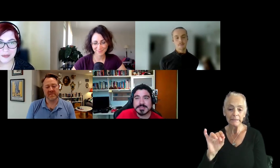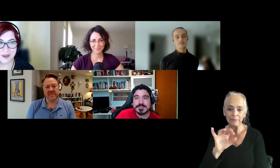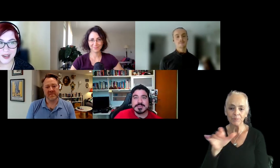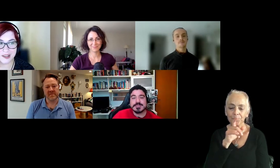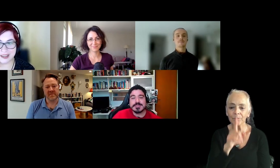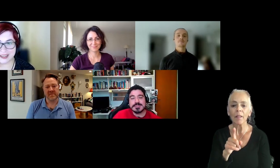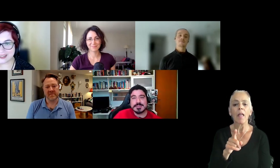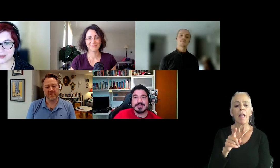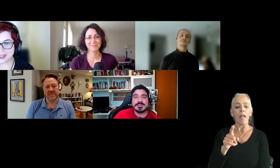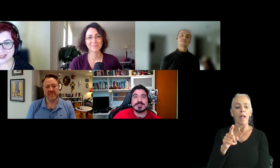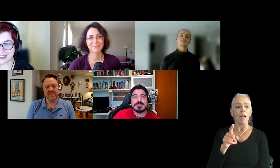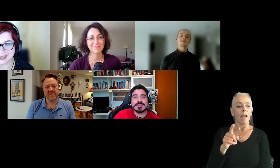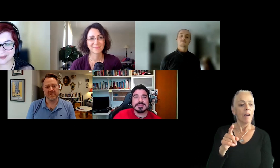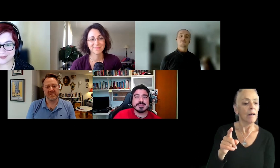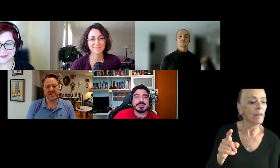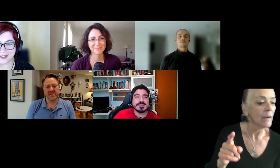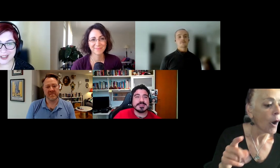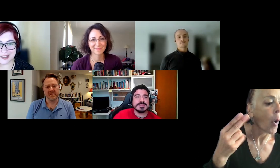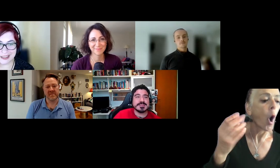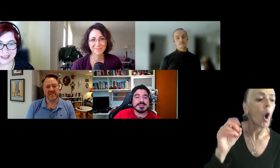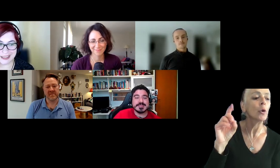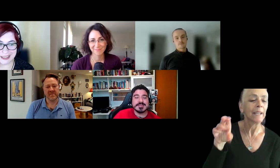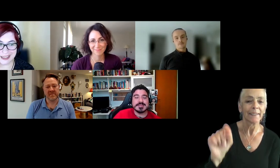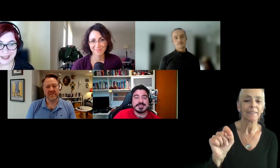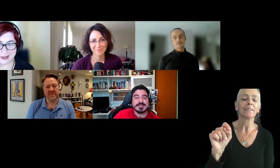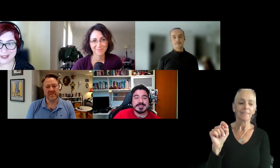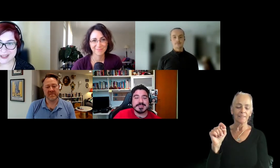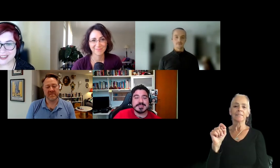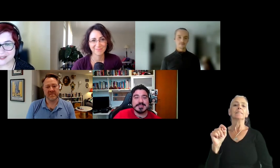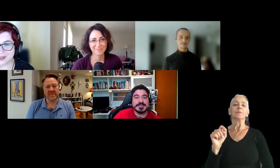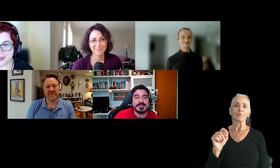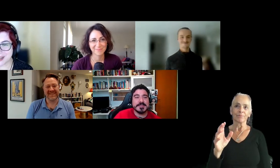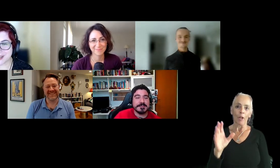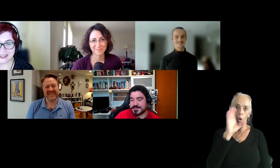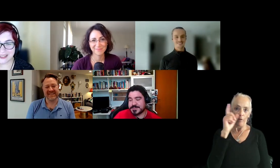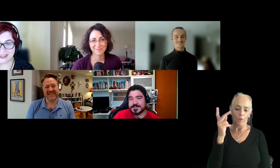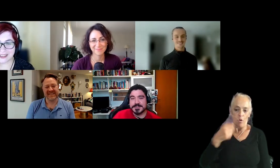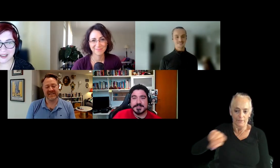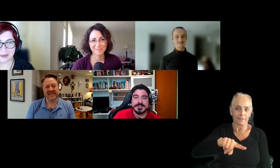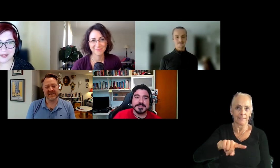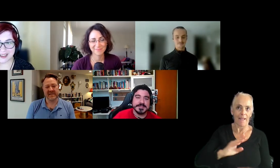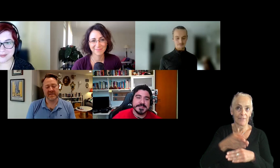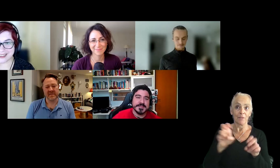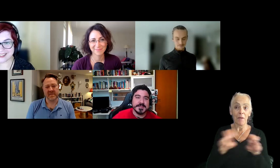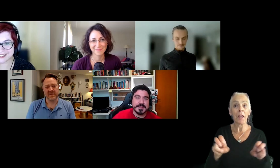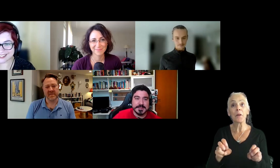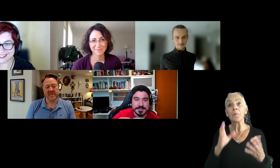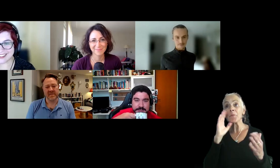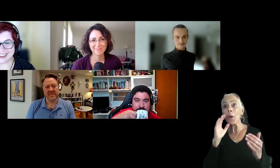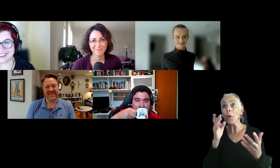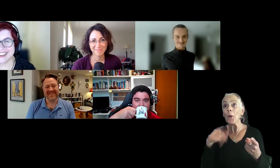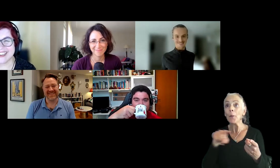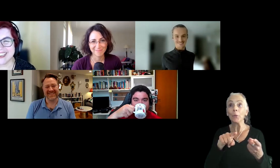we could bring to light some very good, uh, answers for those questions. I hope you guys made it